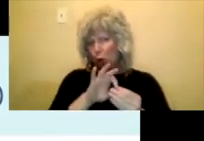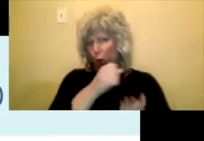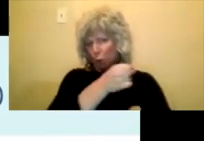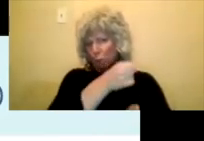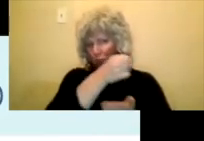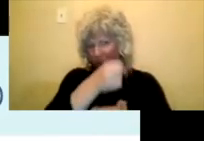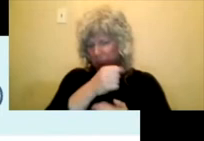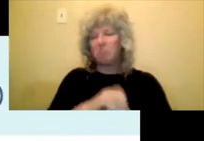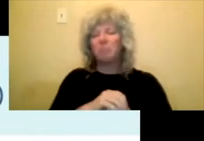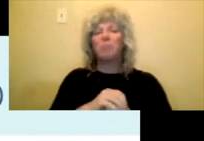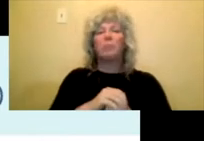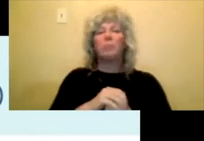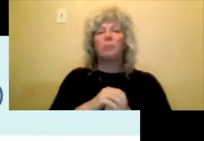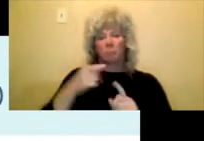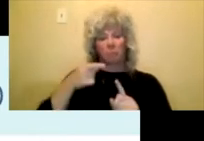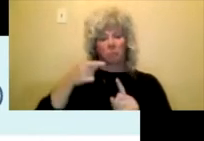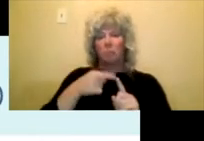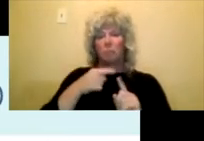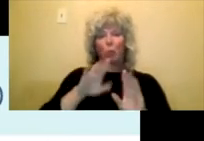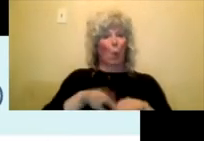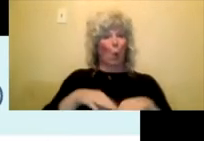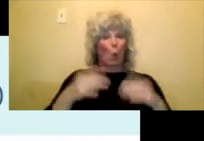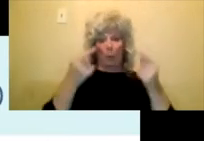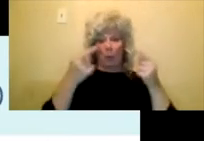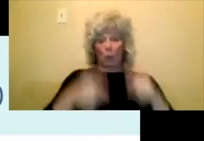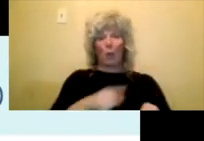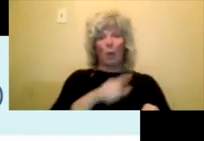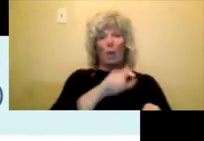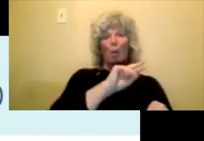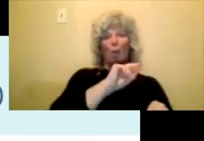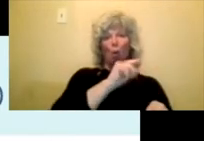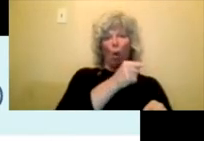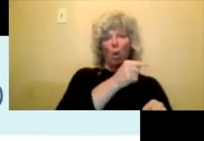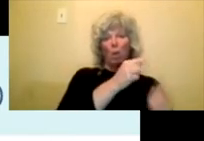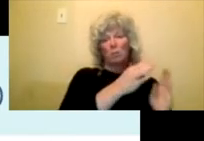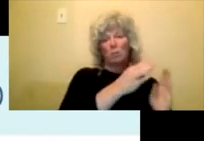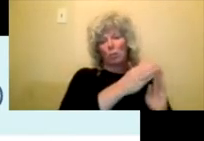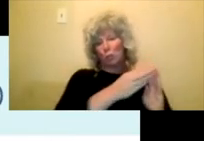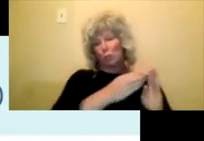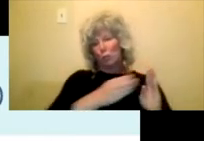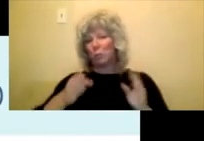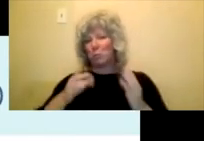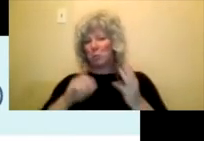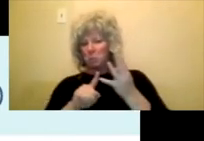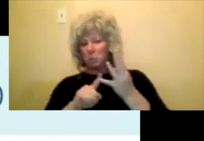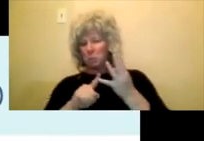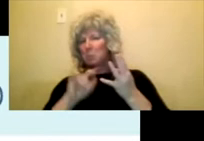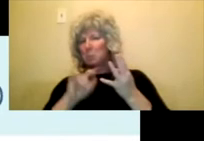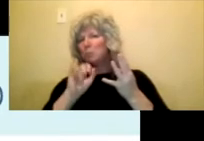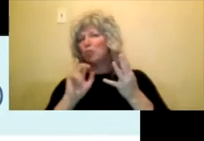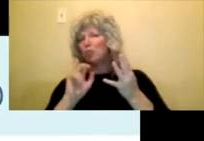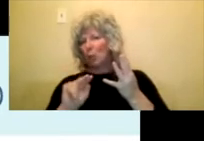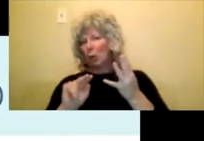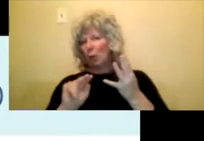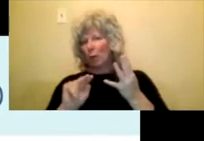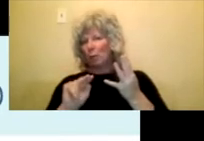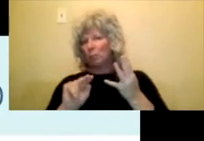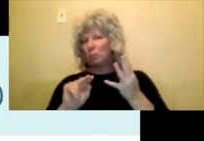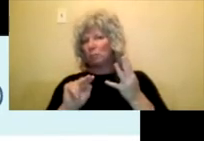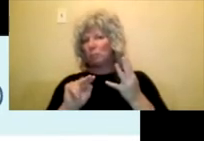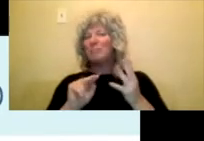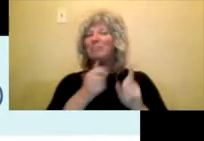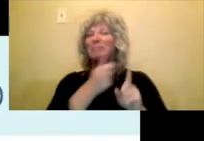is open, um, between August and, uh, towards the end of January. Each recommender has a different